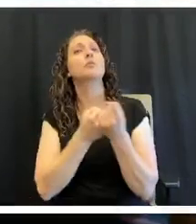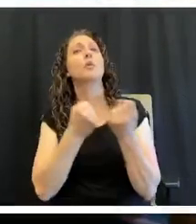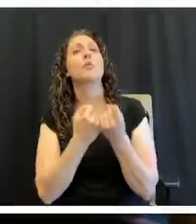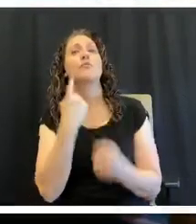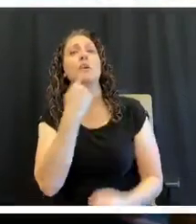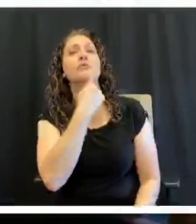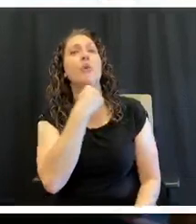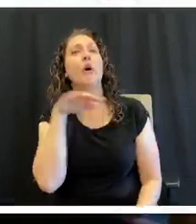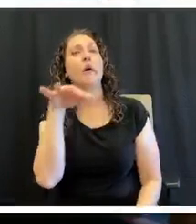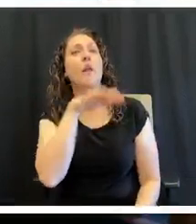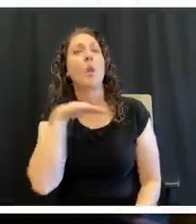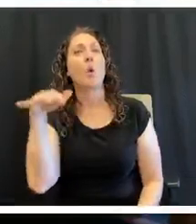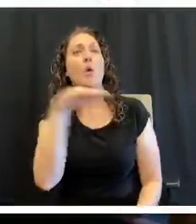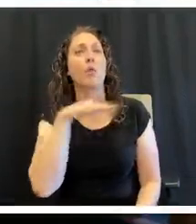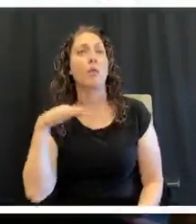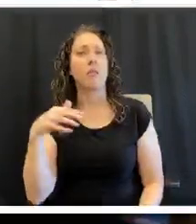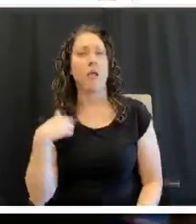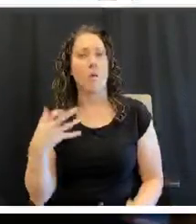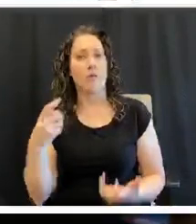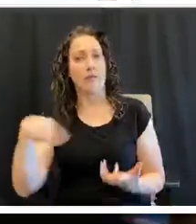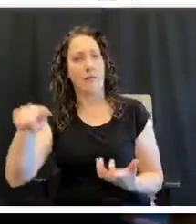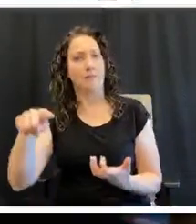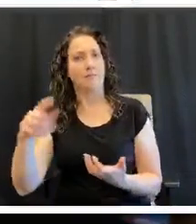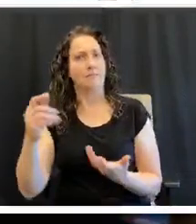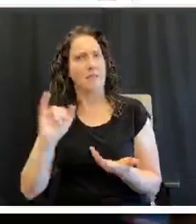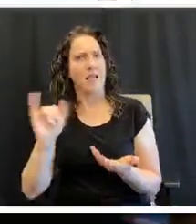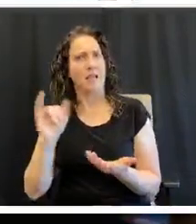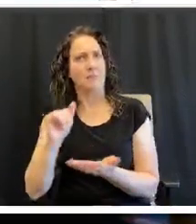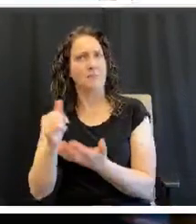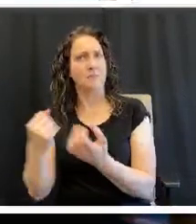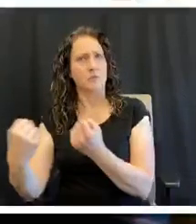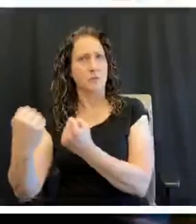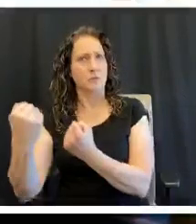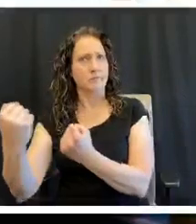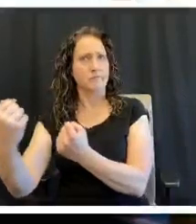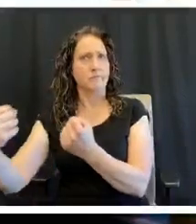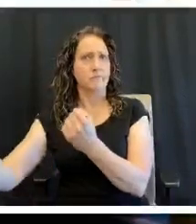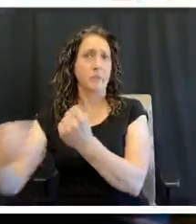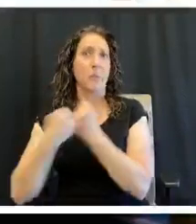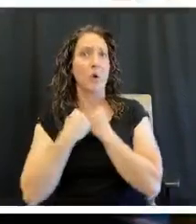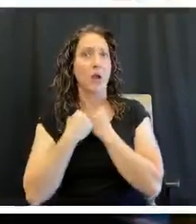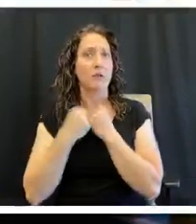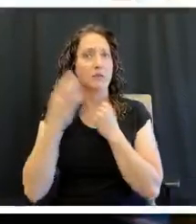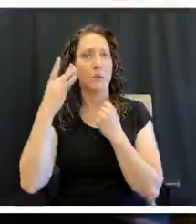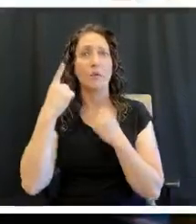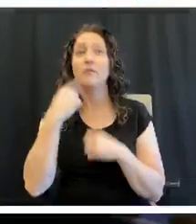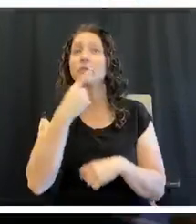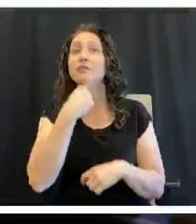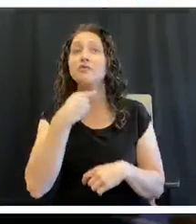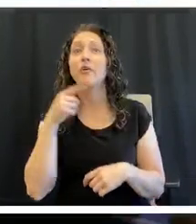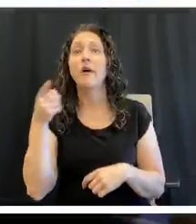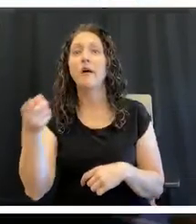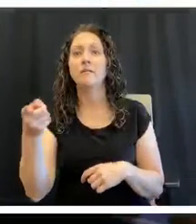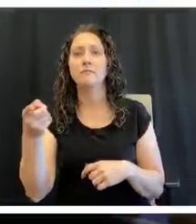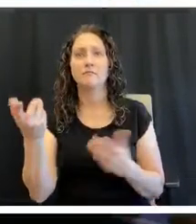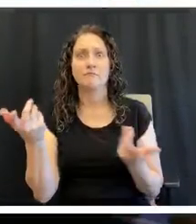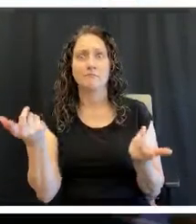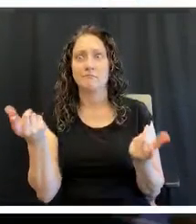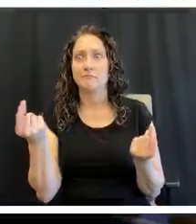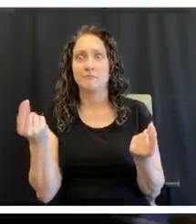Because we want them to also support us. But the idea is that the restaurant industry has done nothing